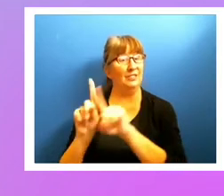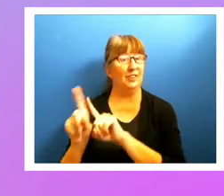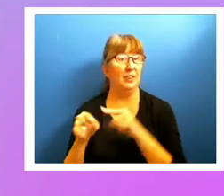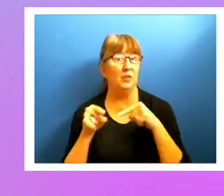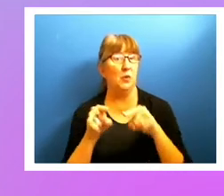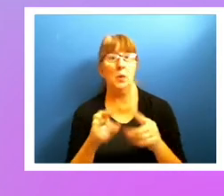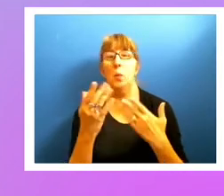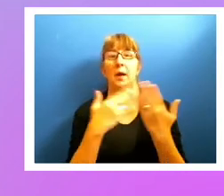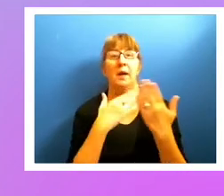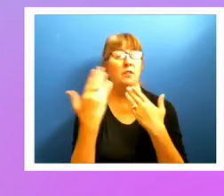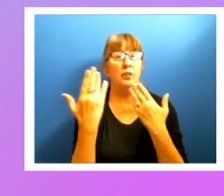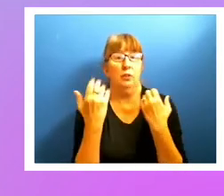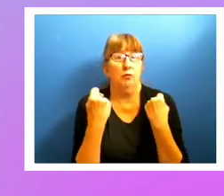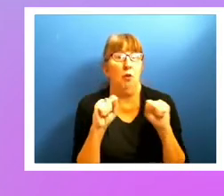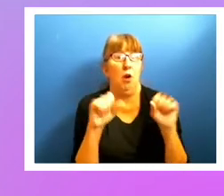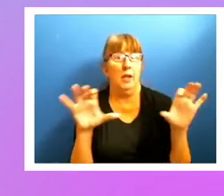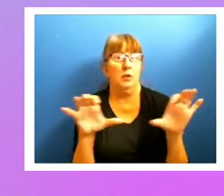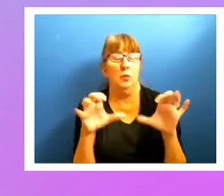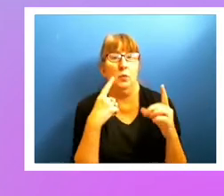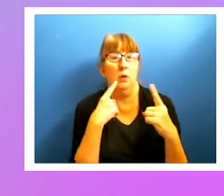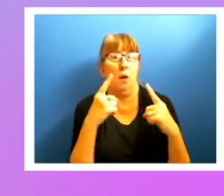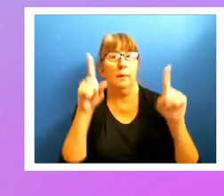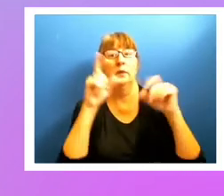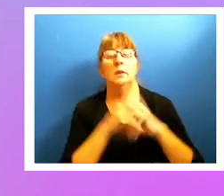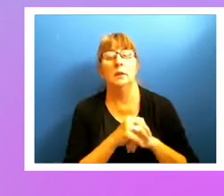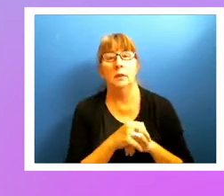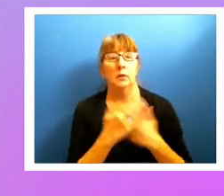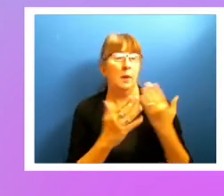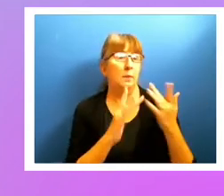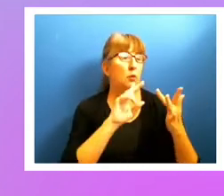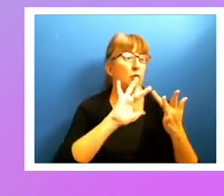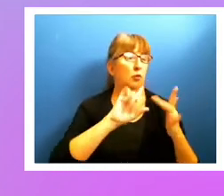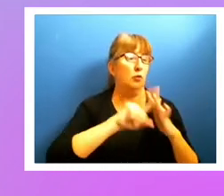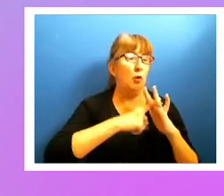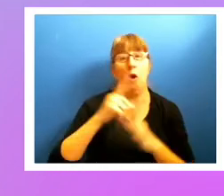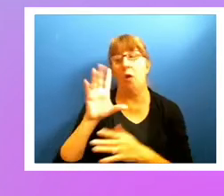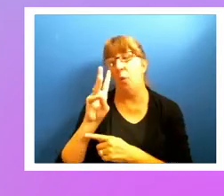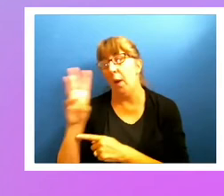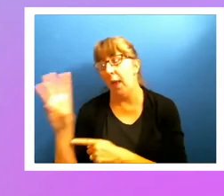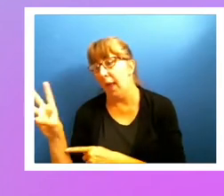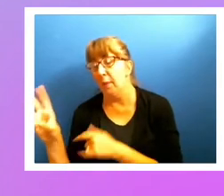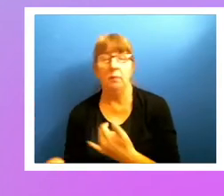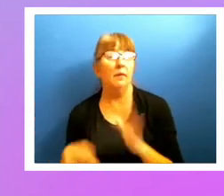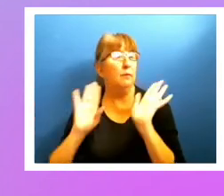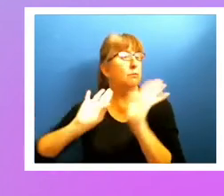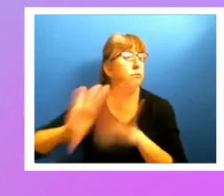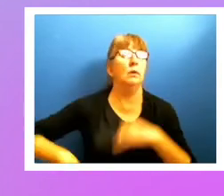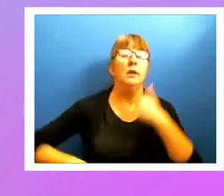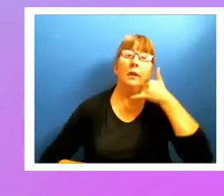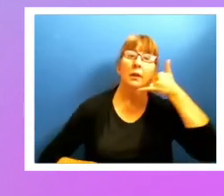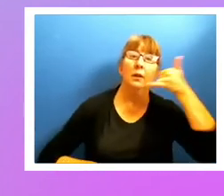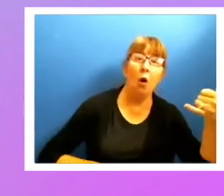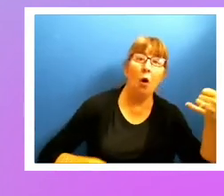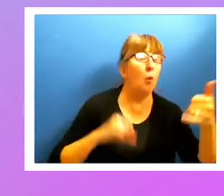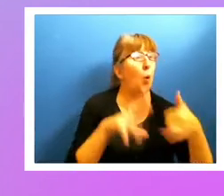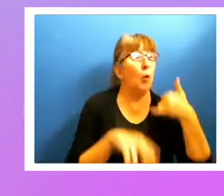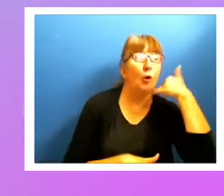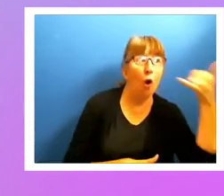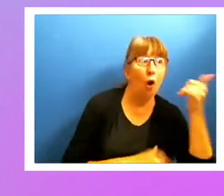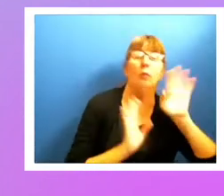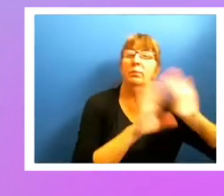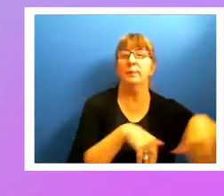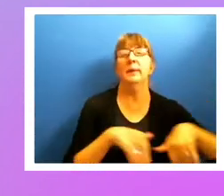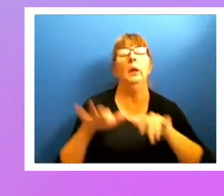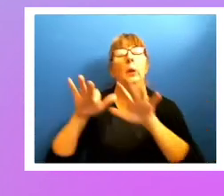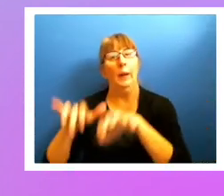task you're trying to do. So you may start out on the web and end up on the phone or vice versa, however it is you're trying to complete your transaction.